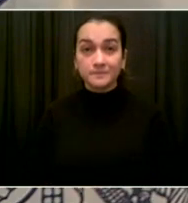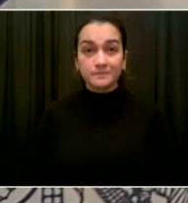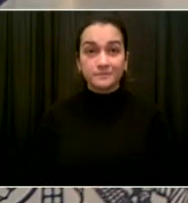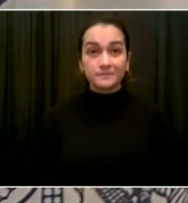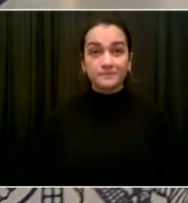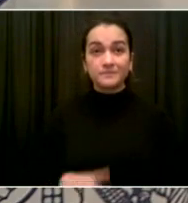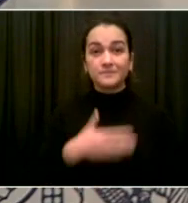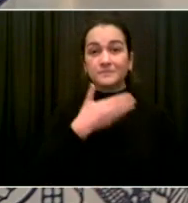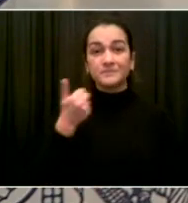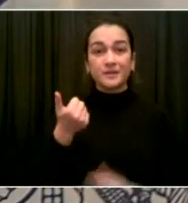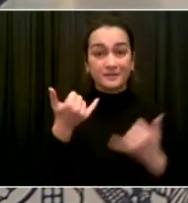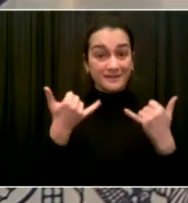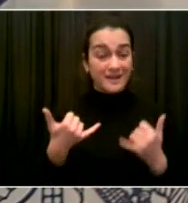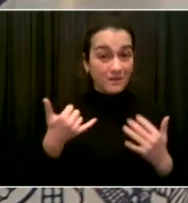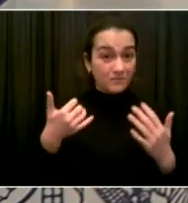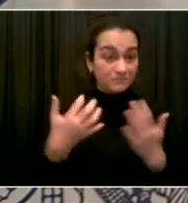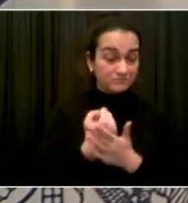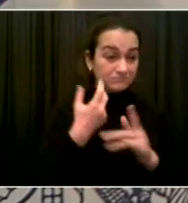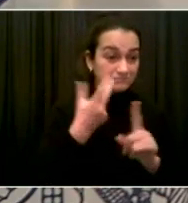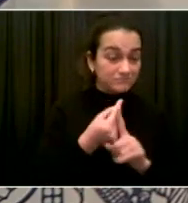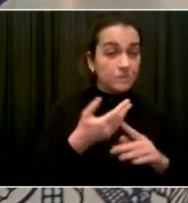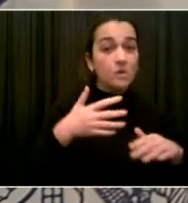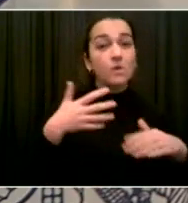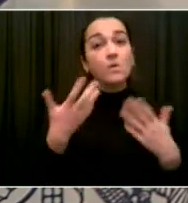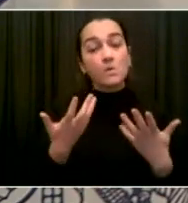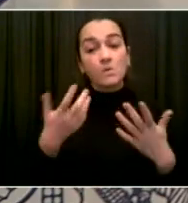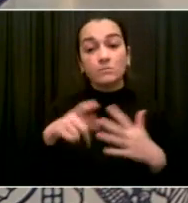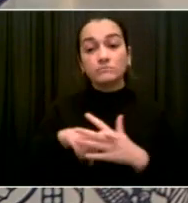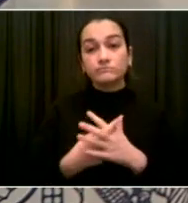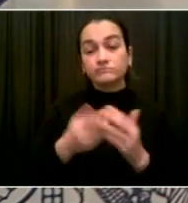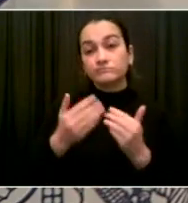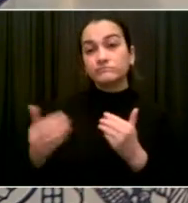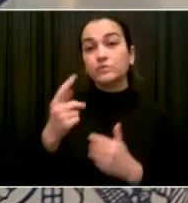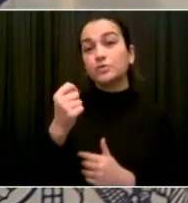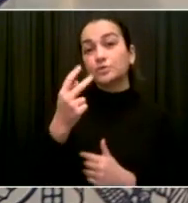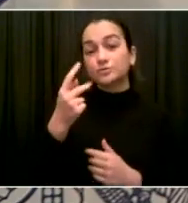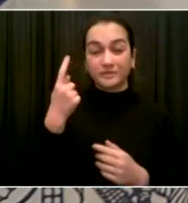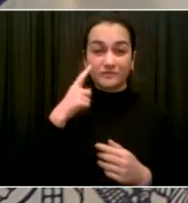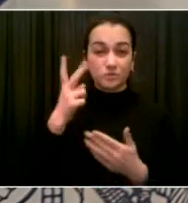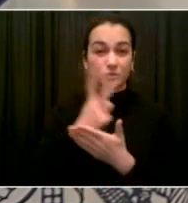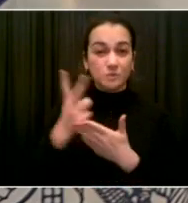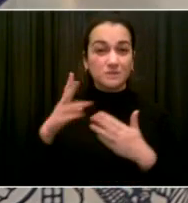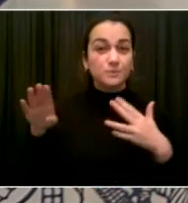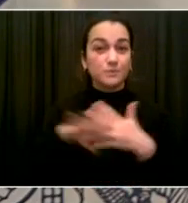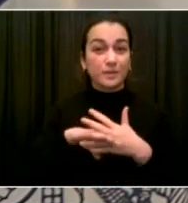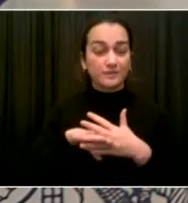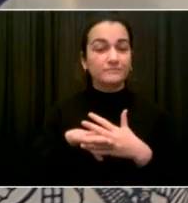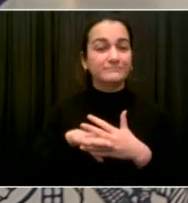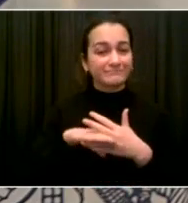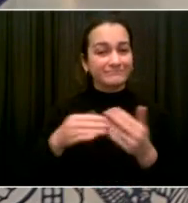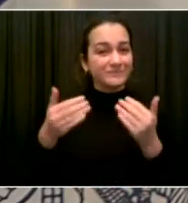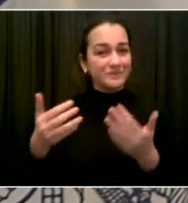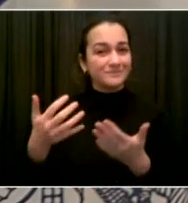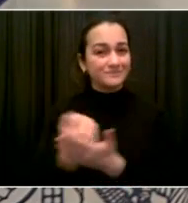way, way up because that's what's going to help keep school communities safe and keep schools moving forward.